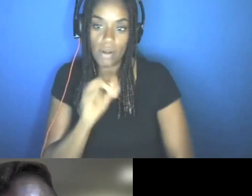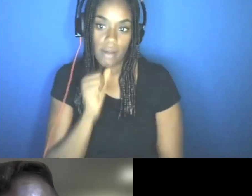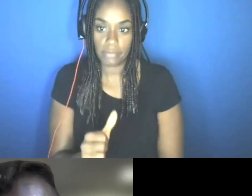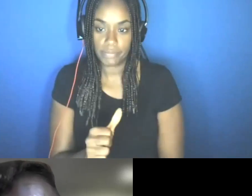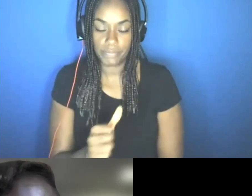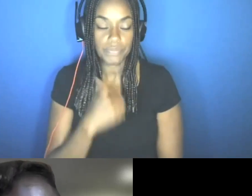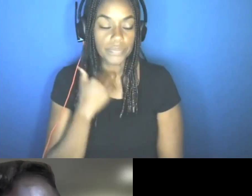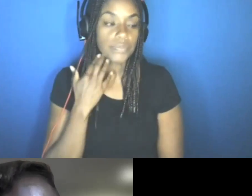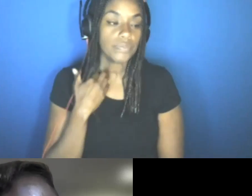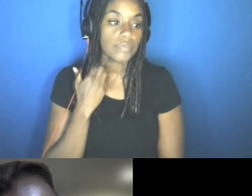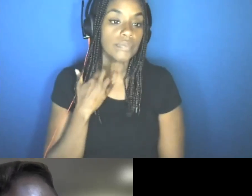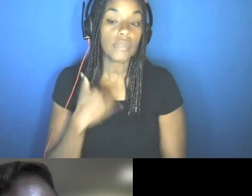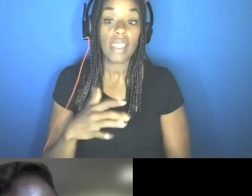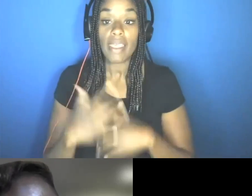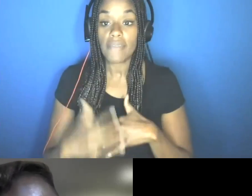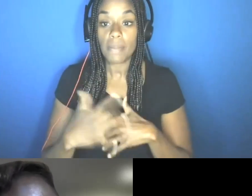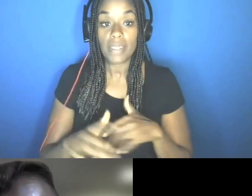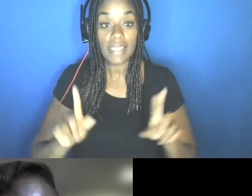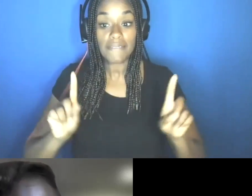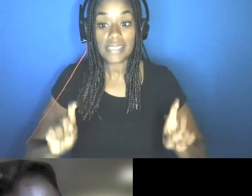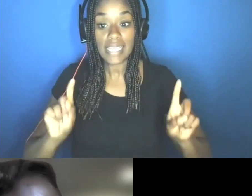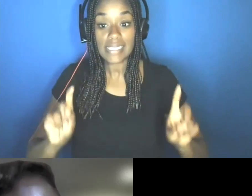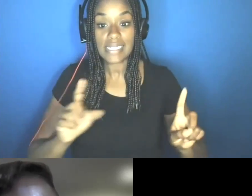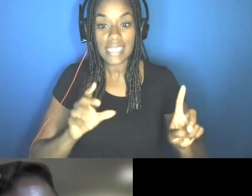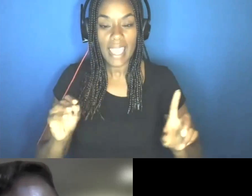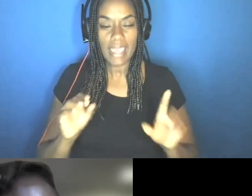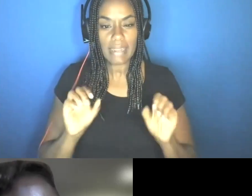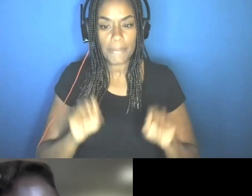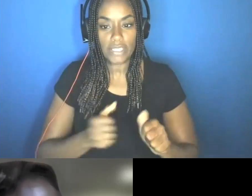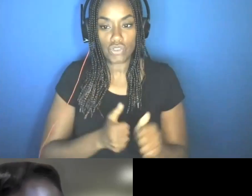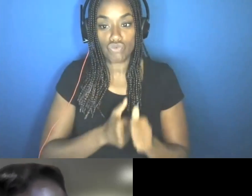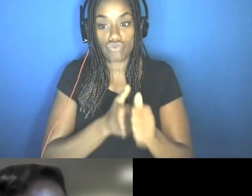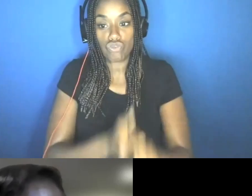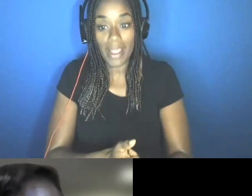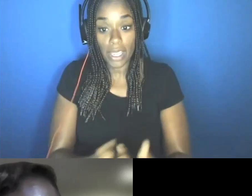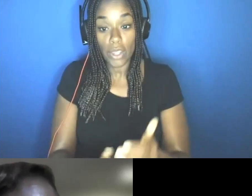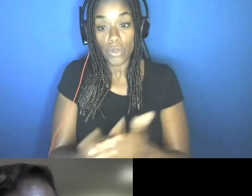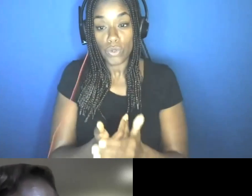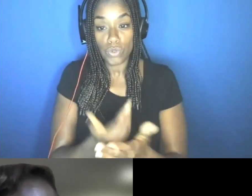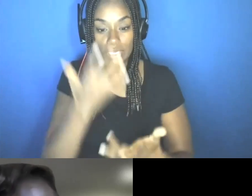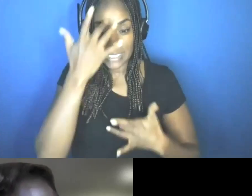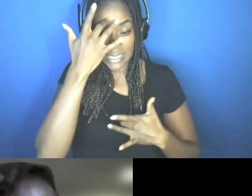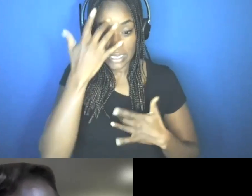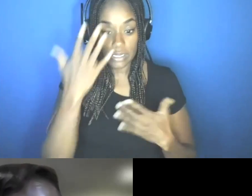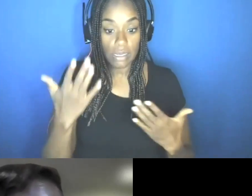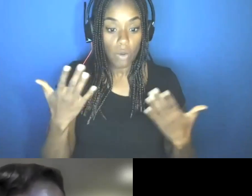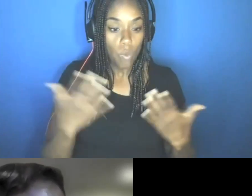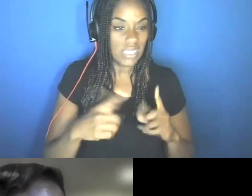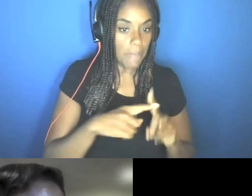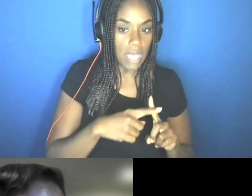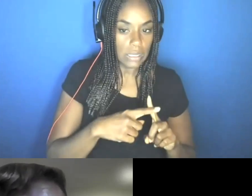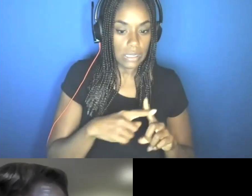availability of testing and the ability to track, um, new diseases, what is positive, et cetera, is